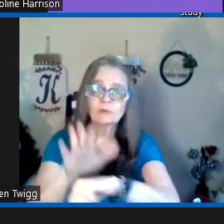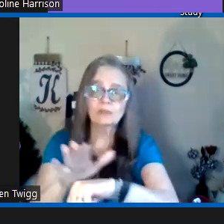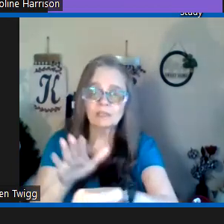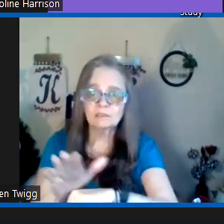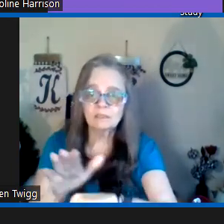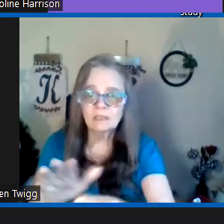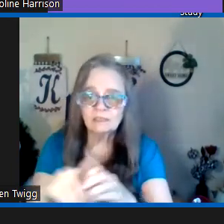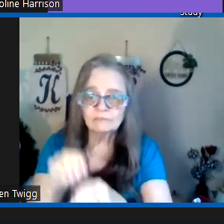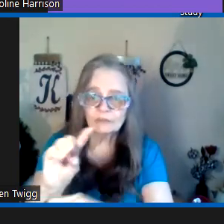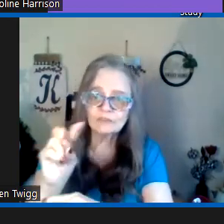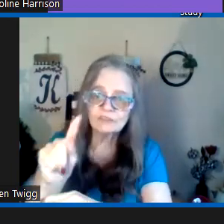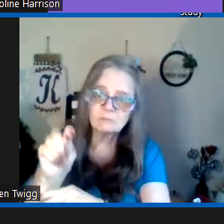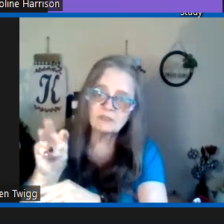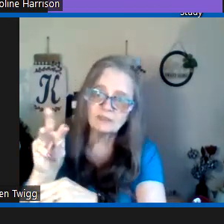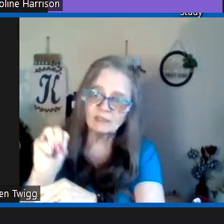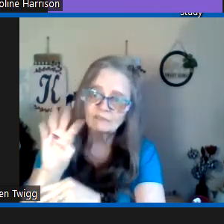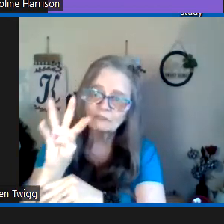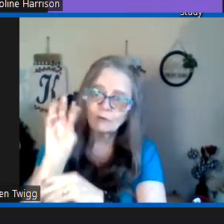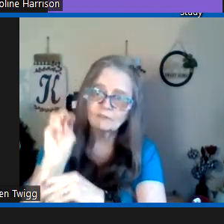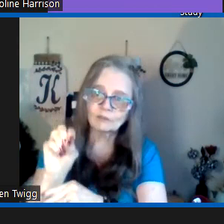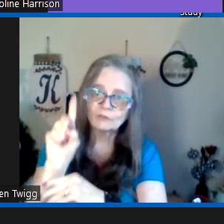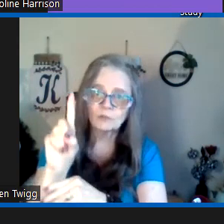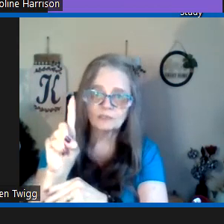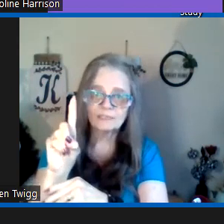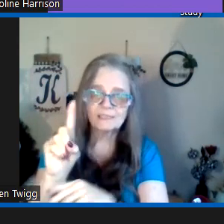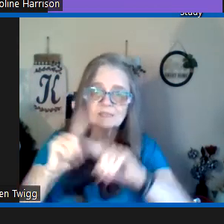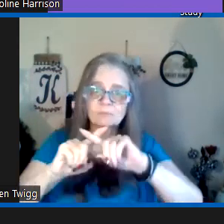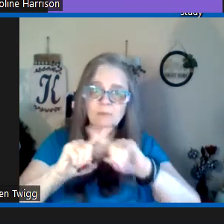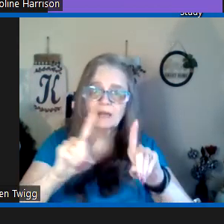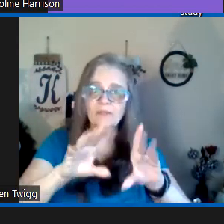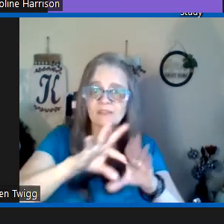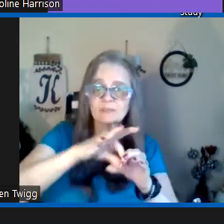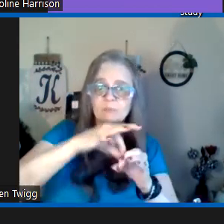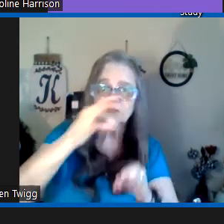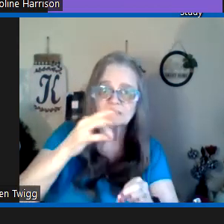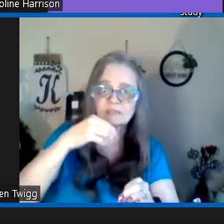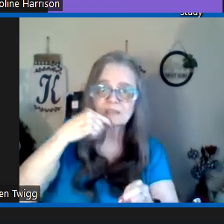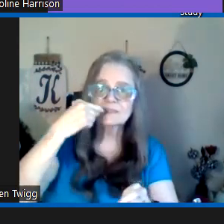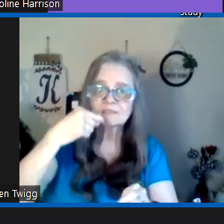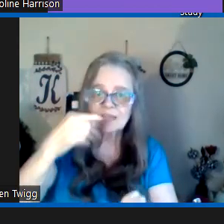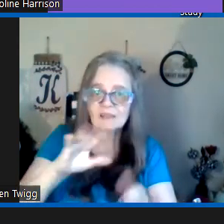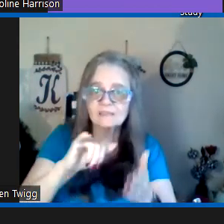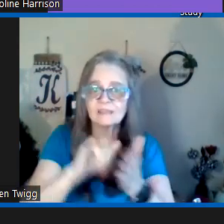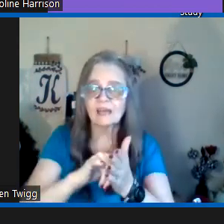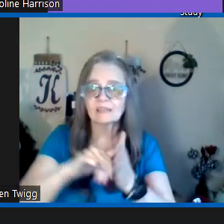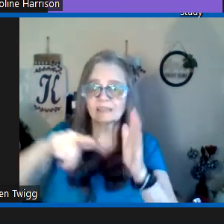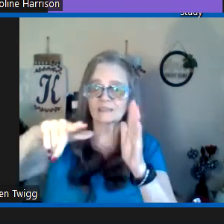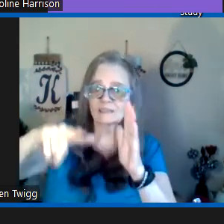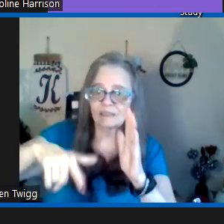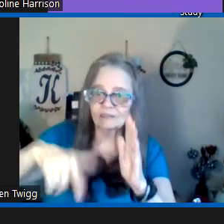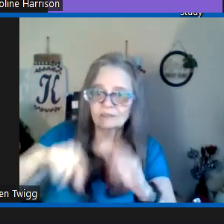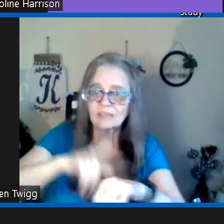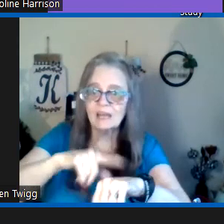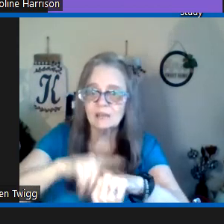we have this warning in first timothy 4 verse 1 it says but the spirit says that